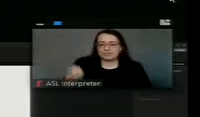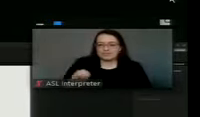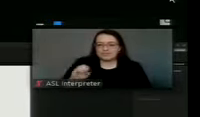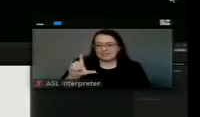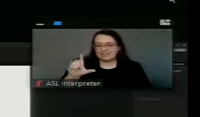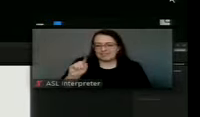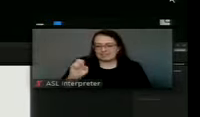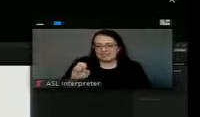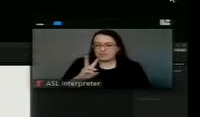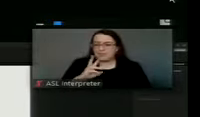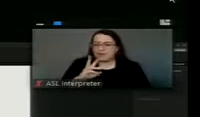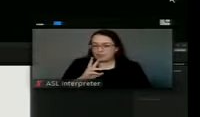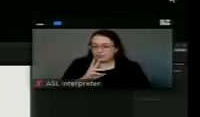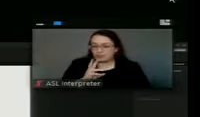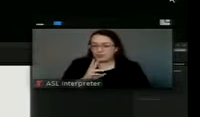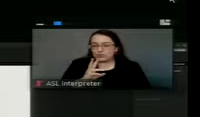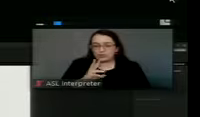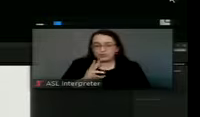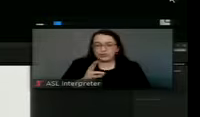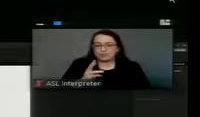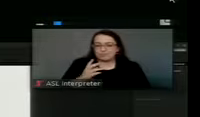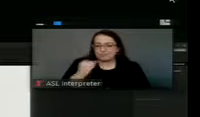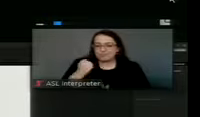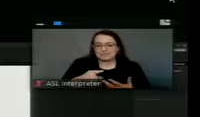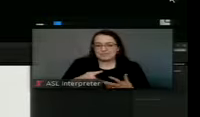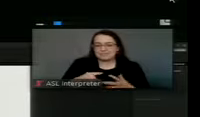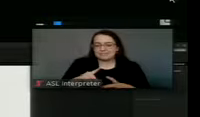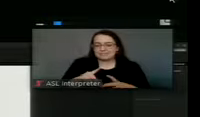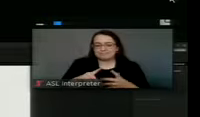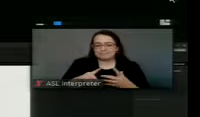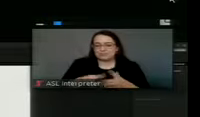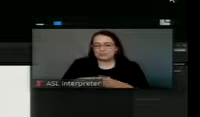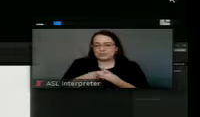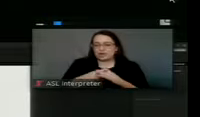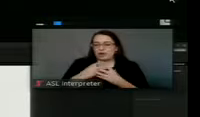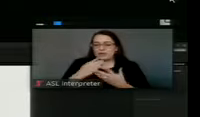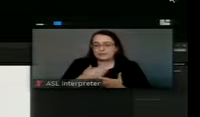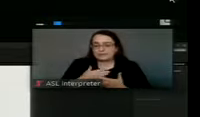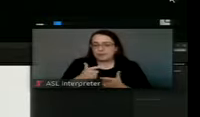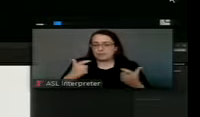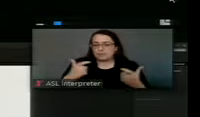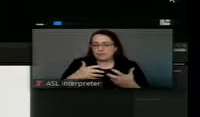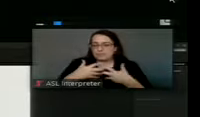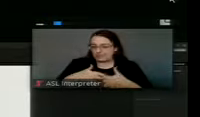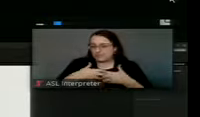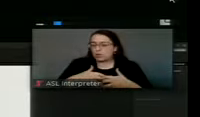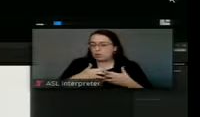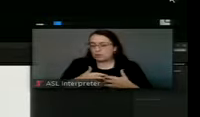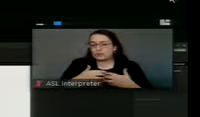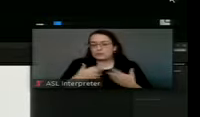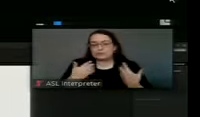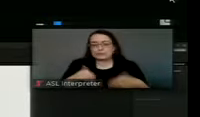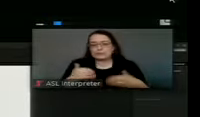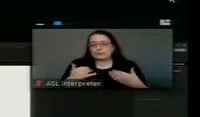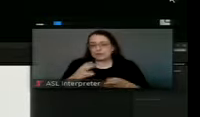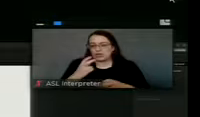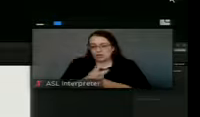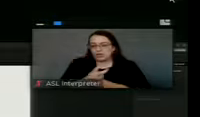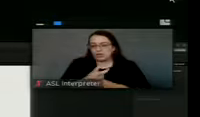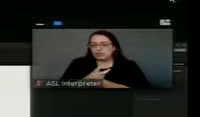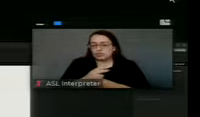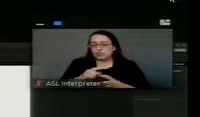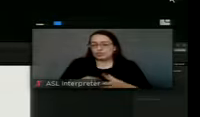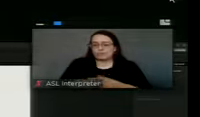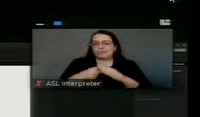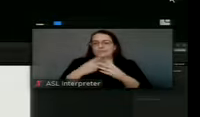water. We didn't put any because just starting and stopping those big motors is just too hard on them and just